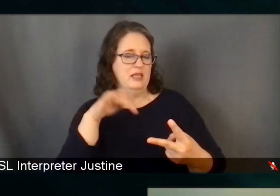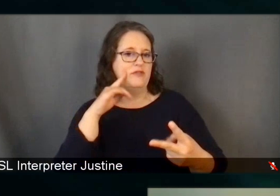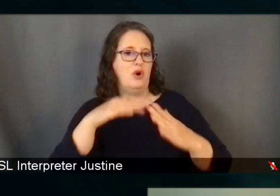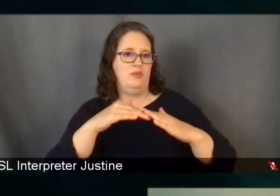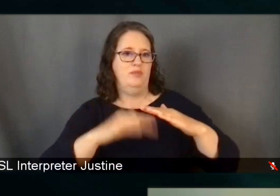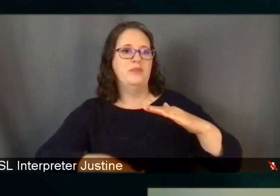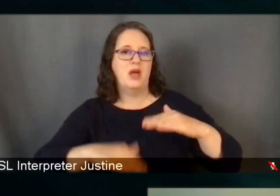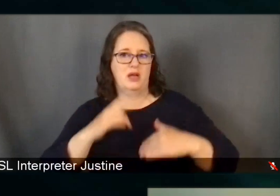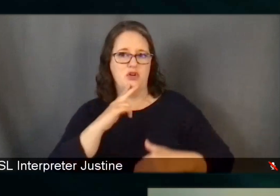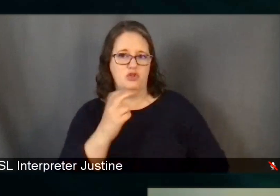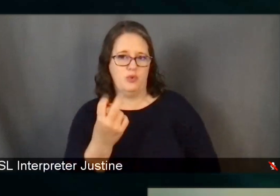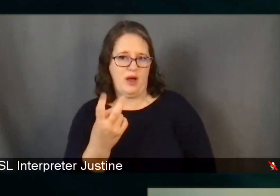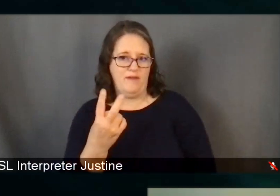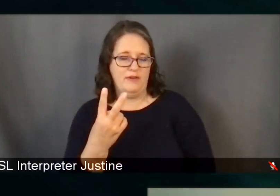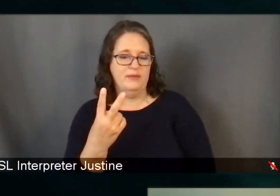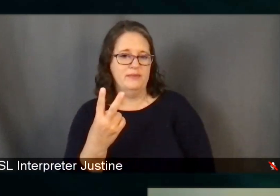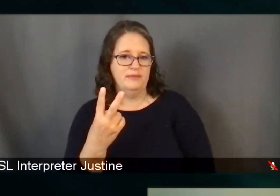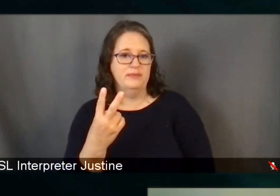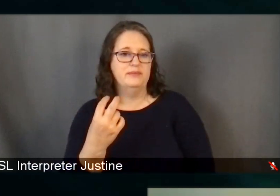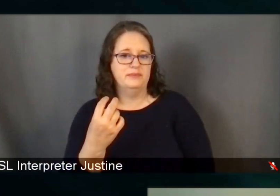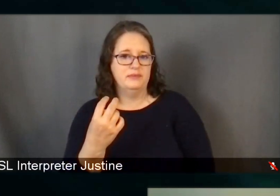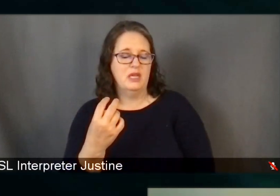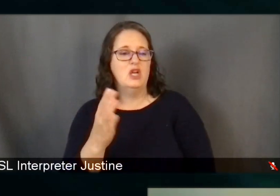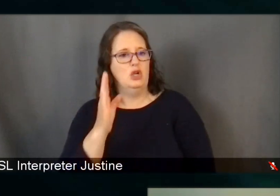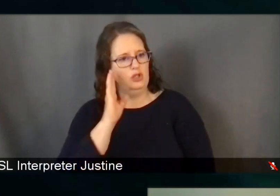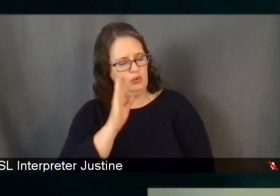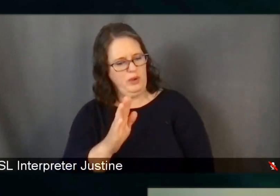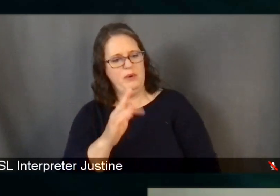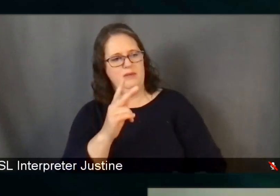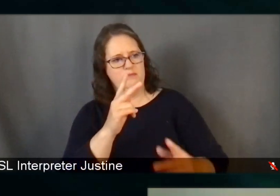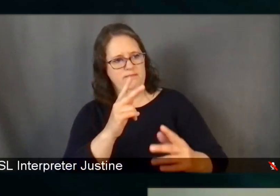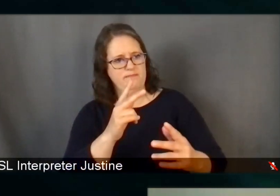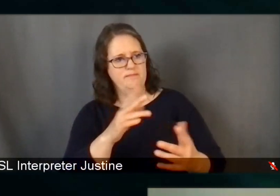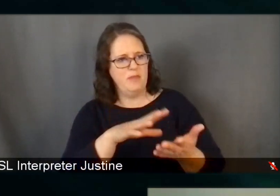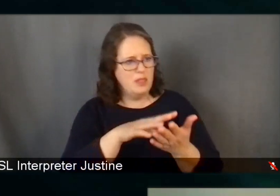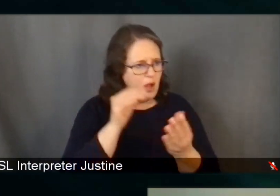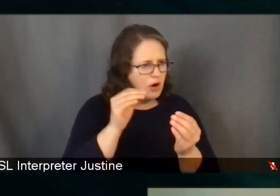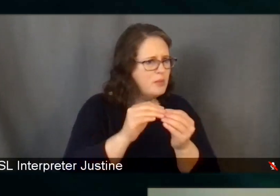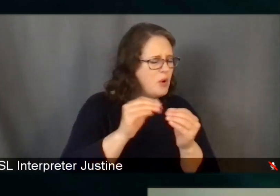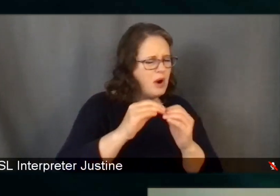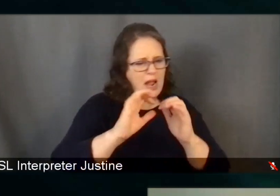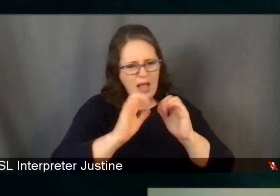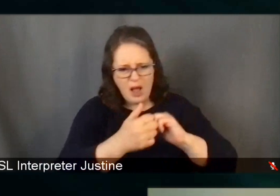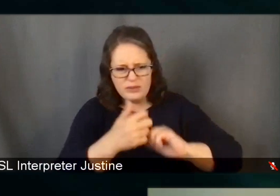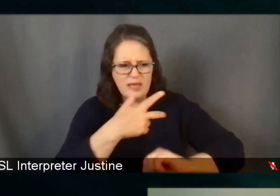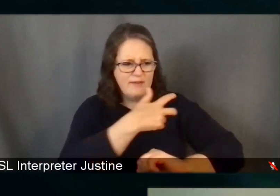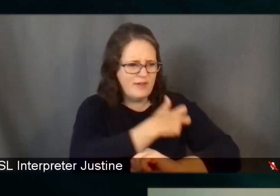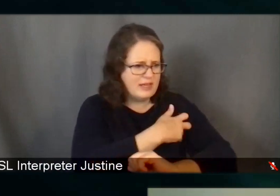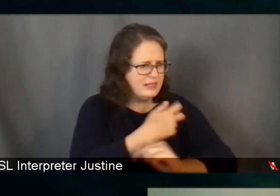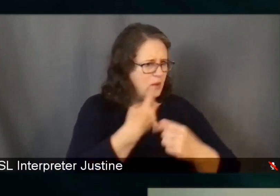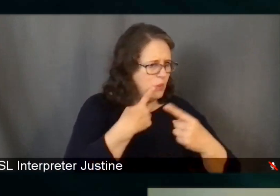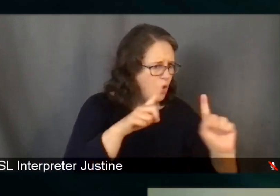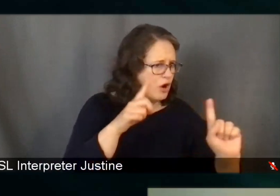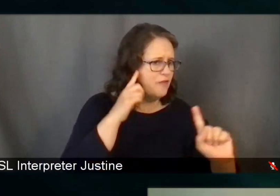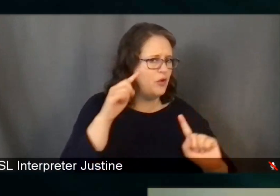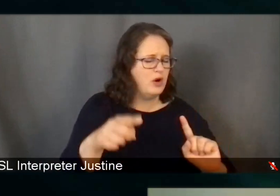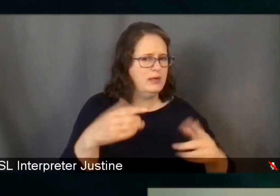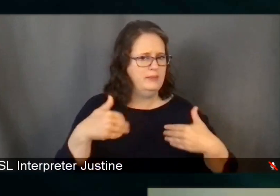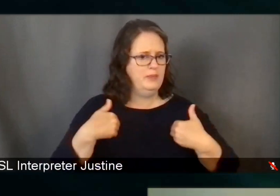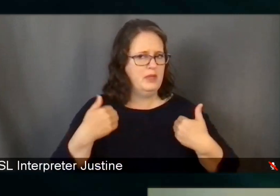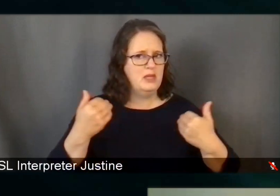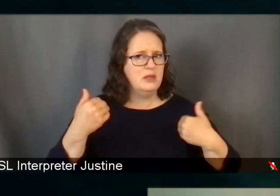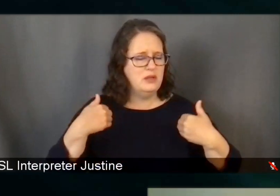more about how these vaccines work and specifically how they work with this, with these group, with these young people,